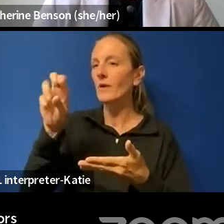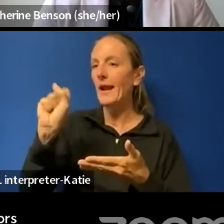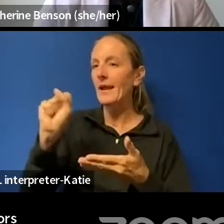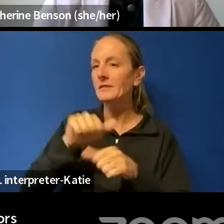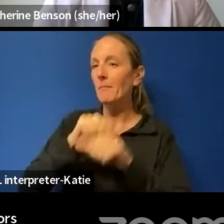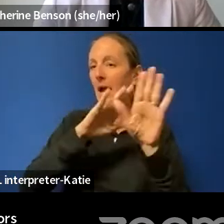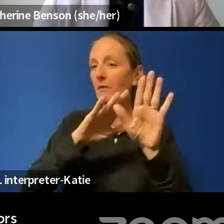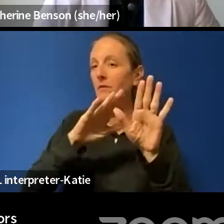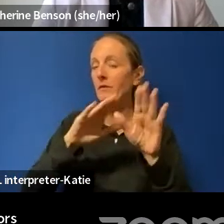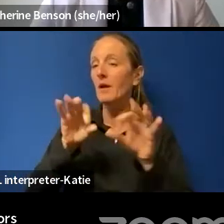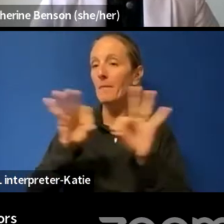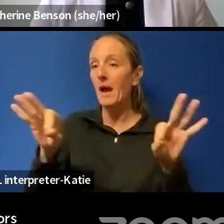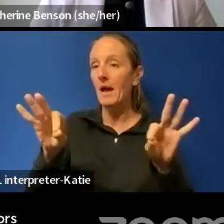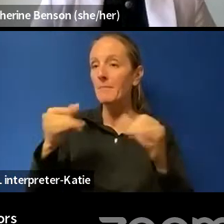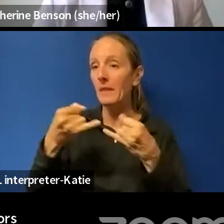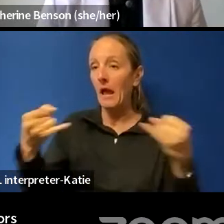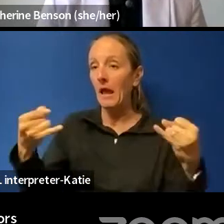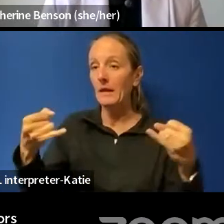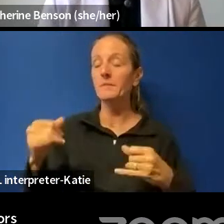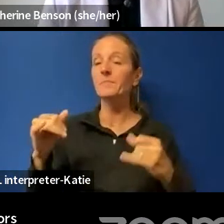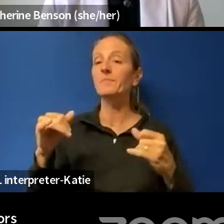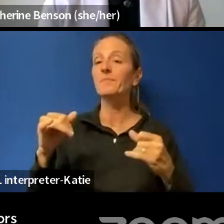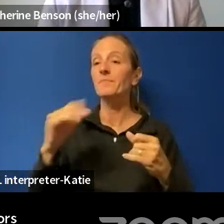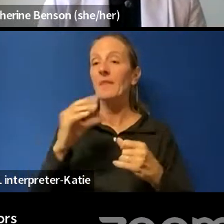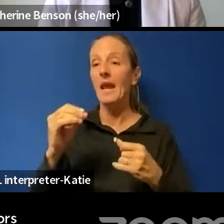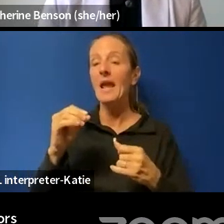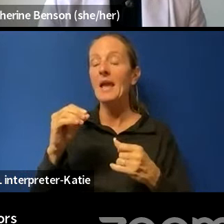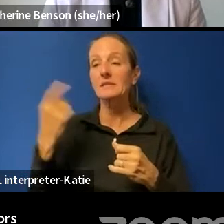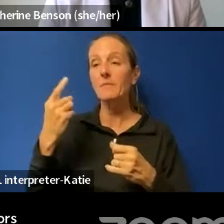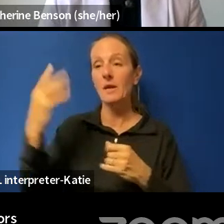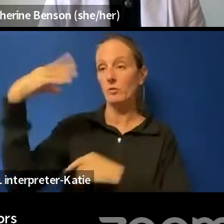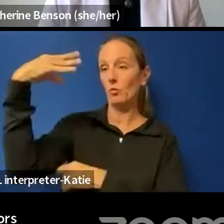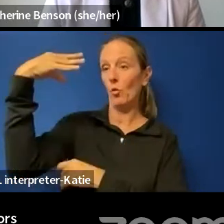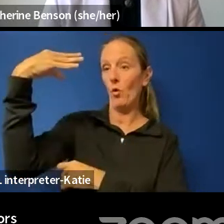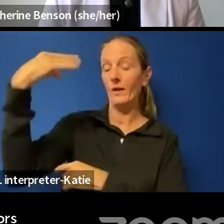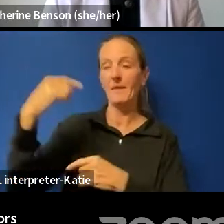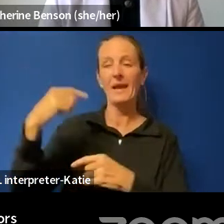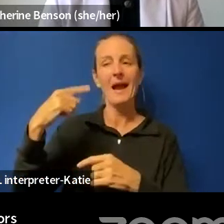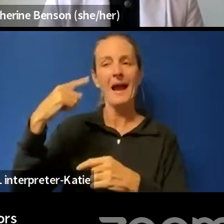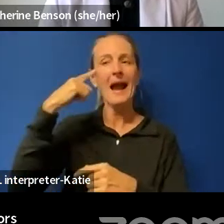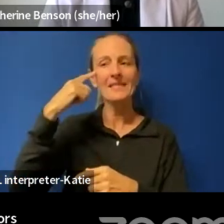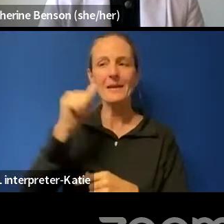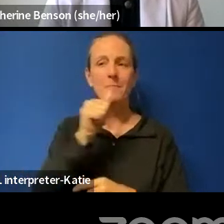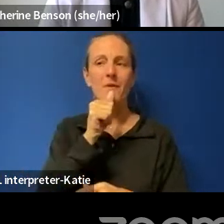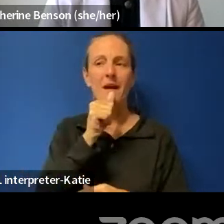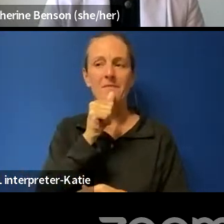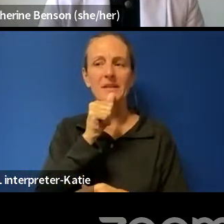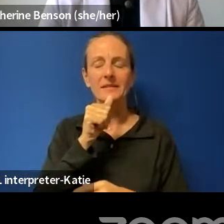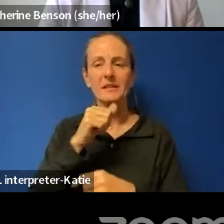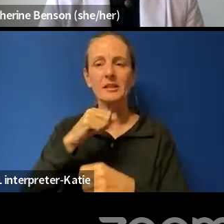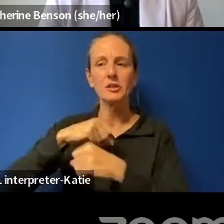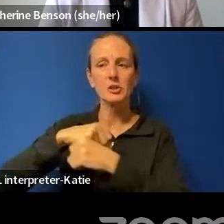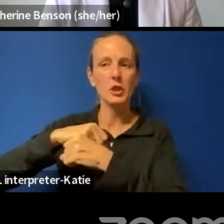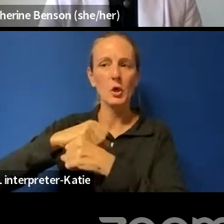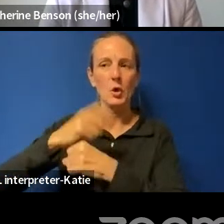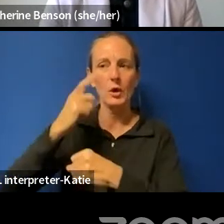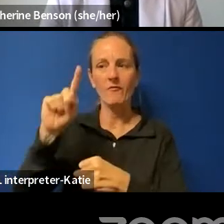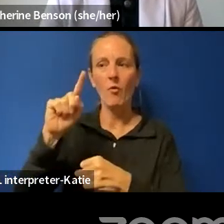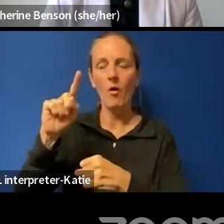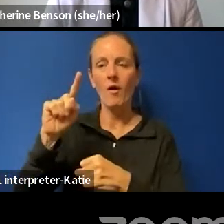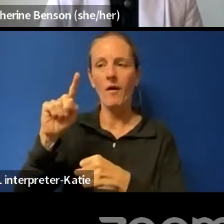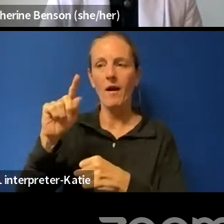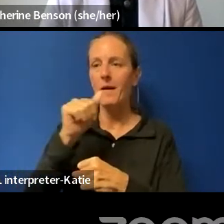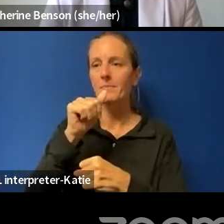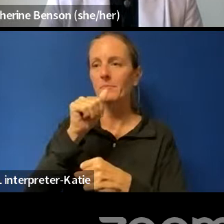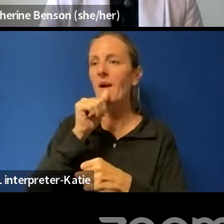people recording me that I was pretty sure were private security, um, working for a crown corporation. Um, and when I